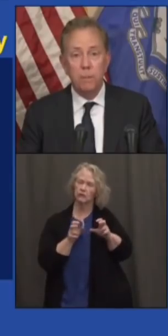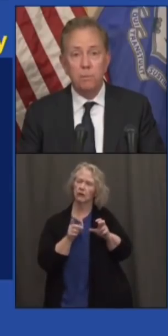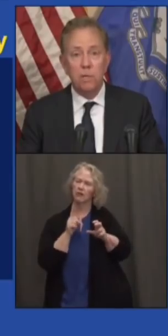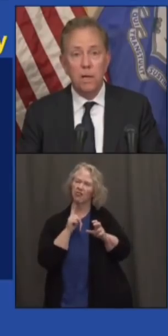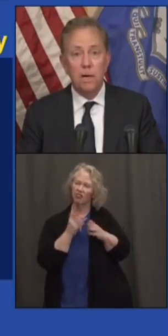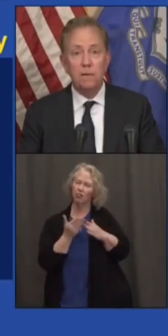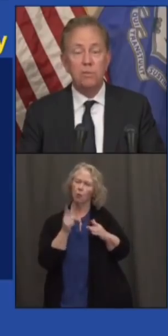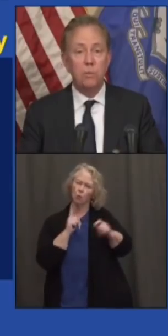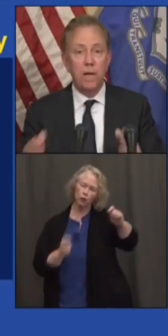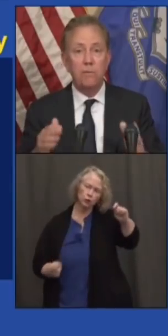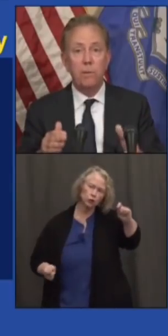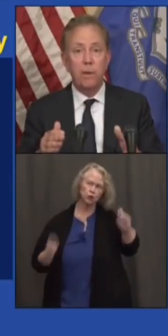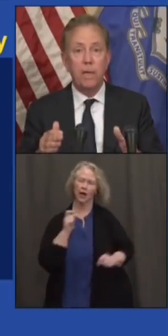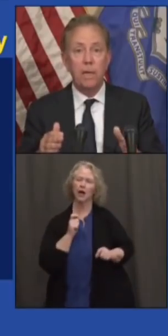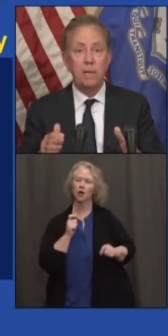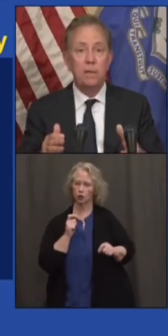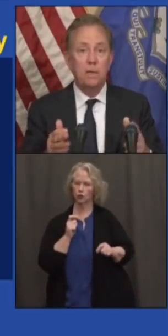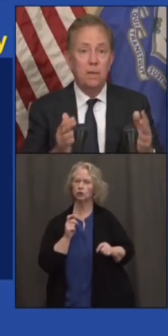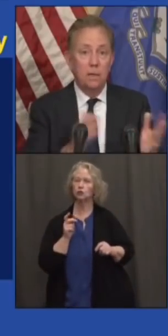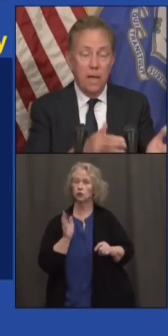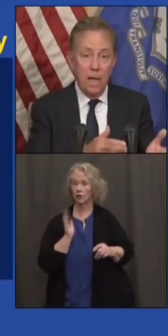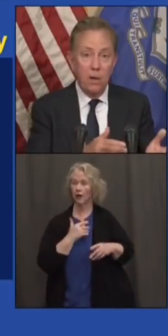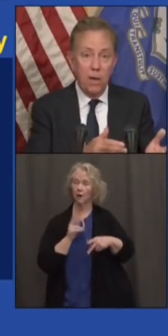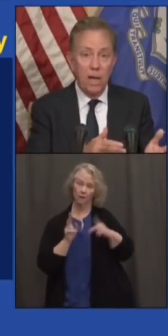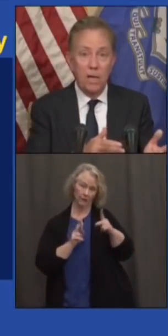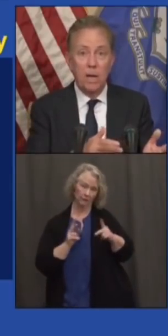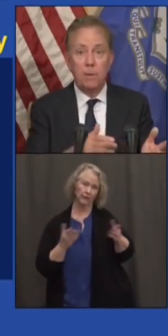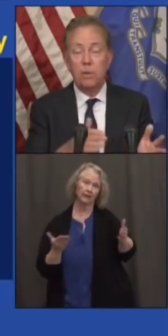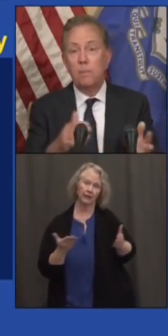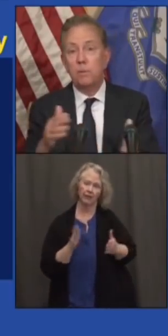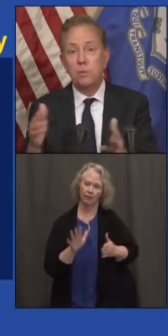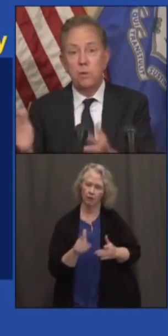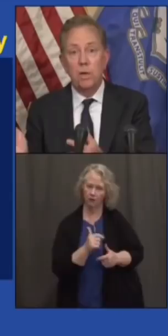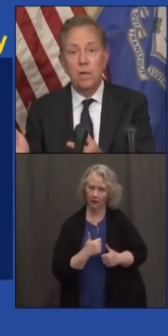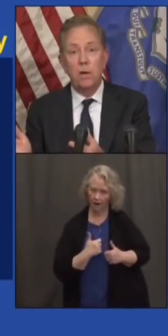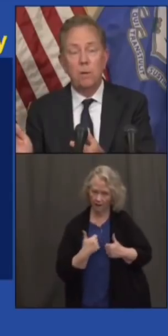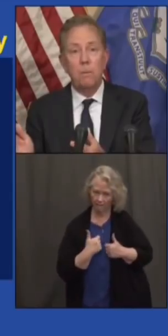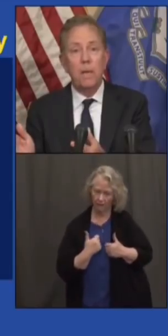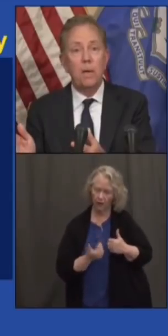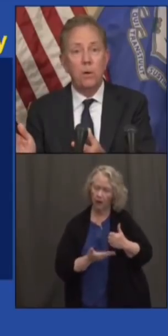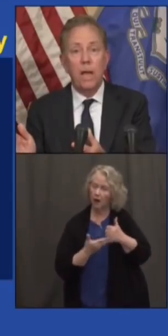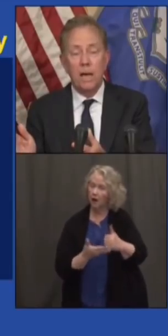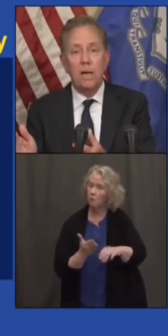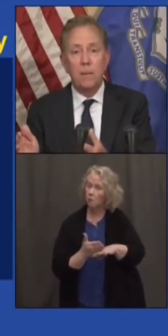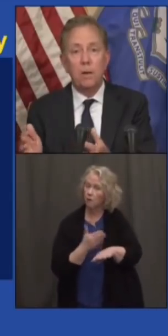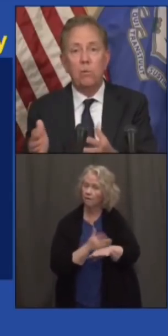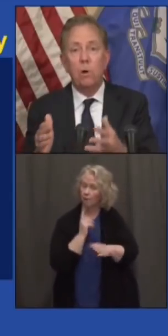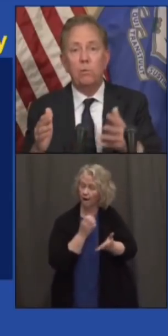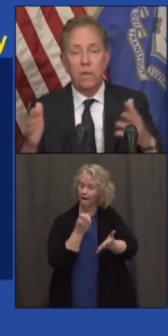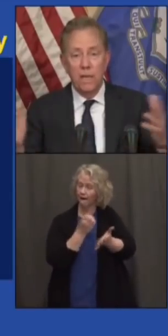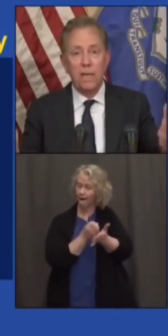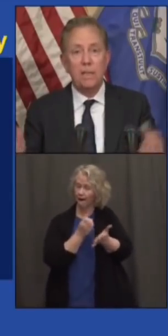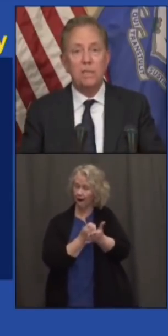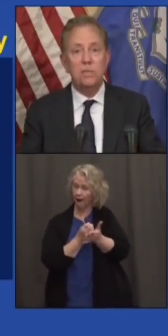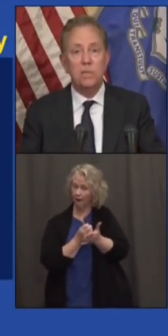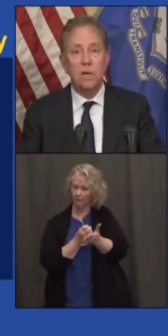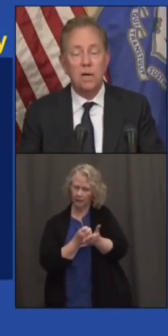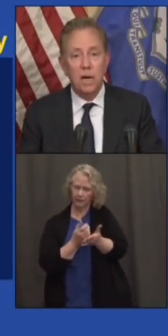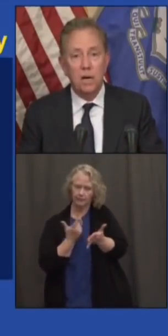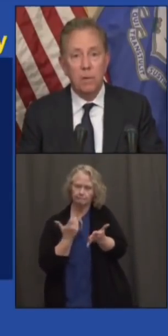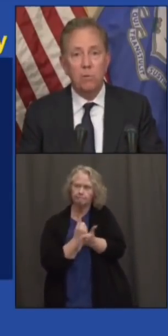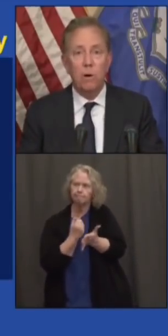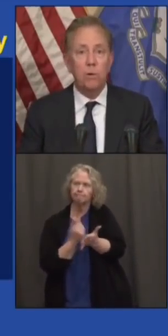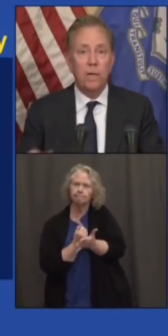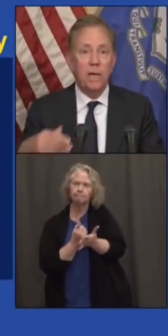in people's lives, doing everything we can, A, on economic opportunity, on B, on economic growth to get this